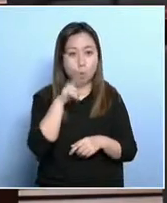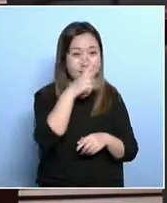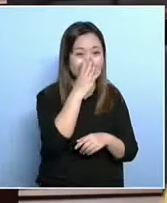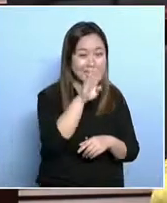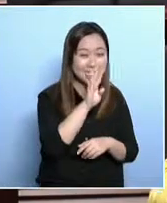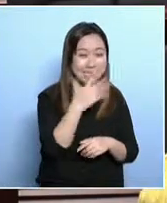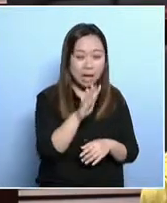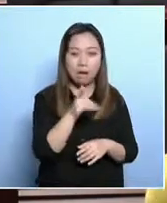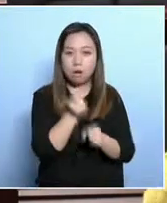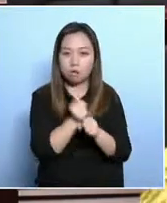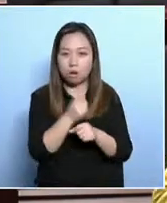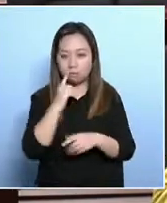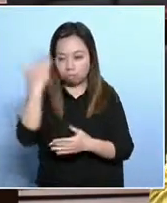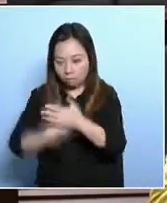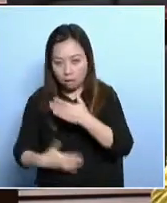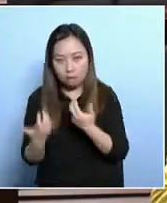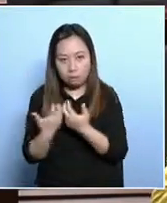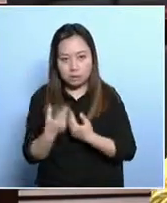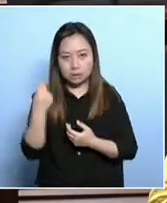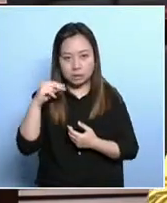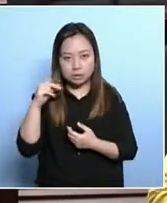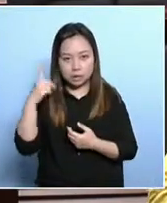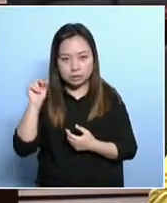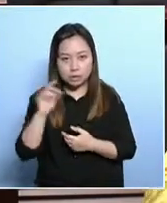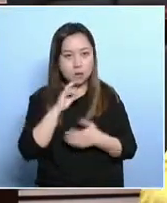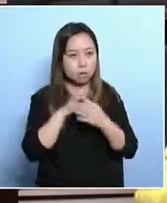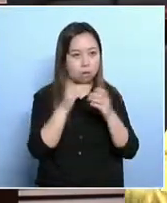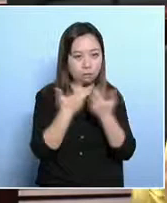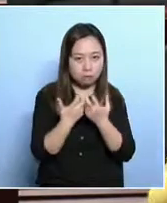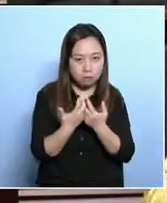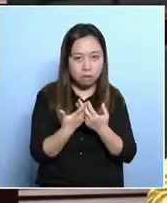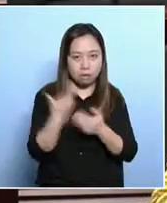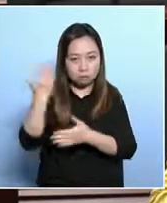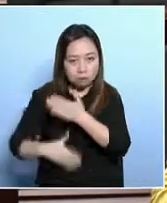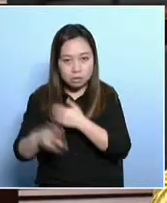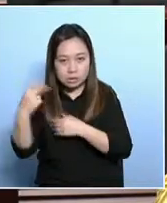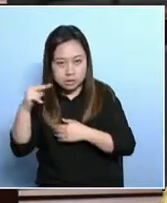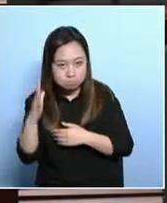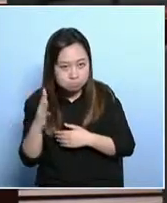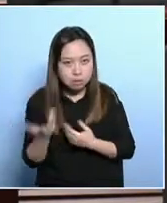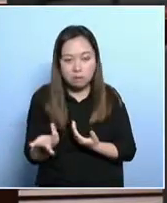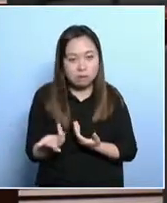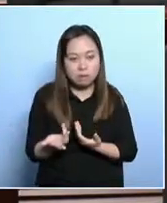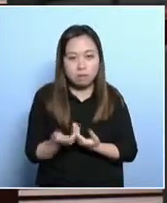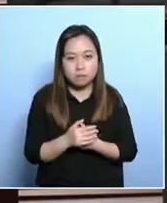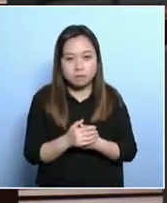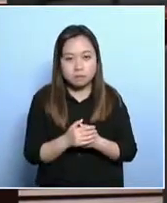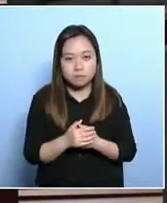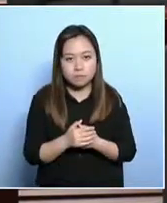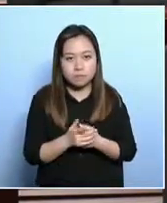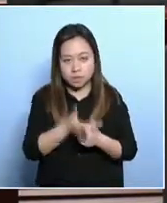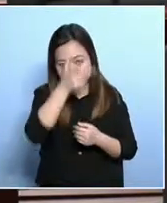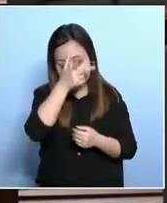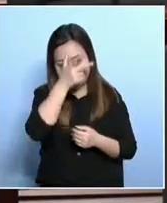to work, now, at most they can have $2,500 more.